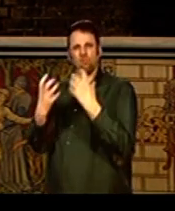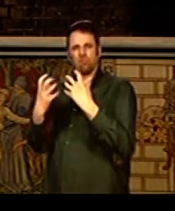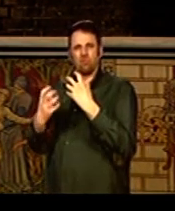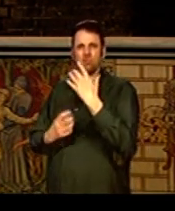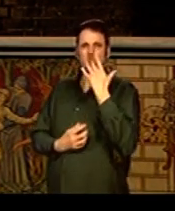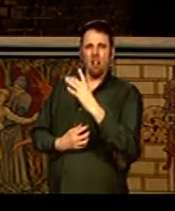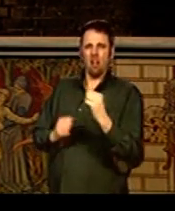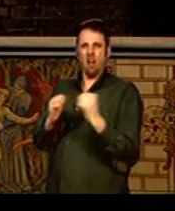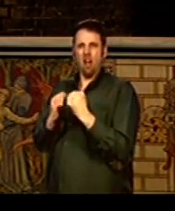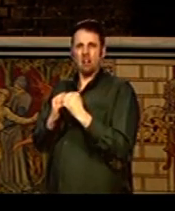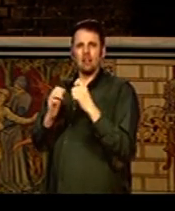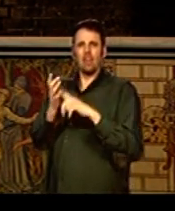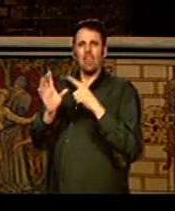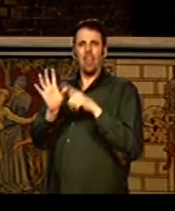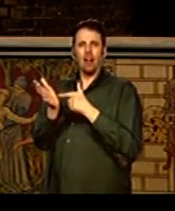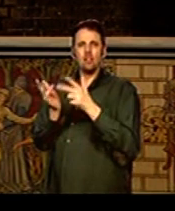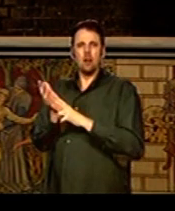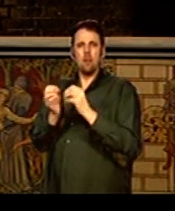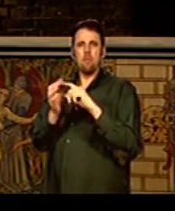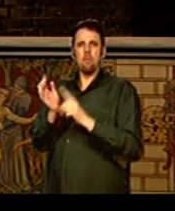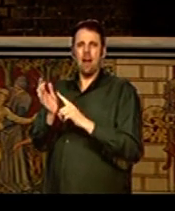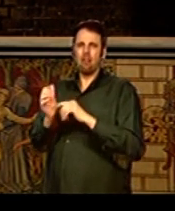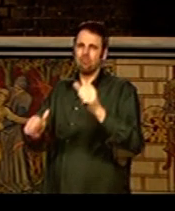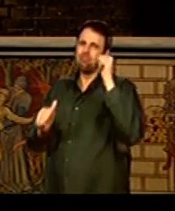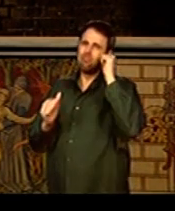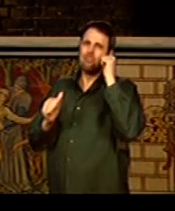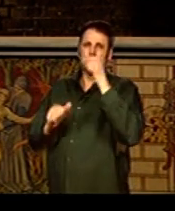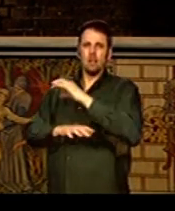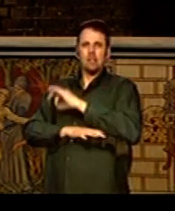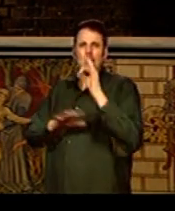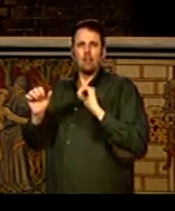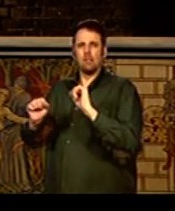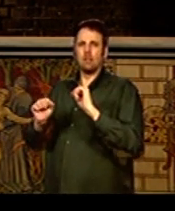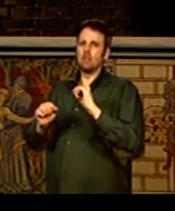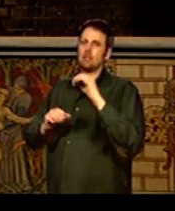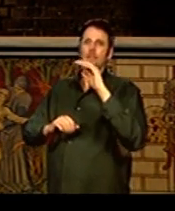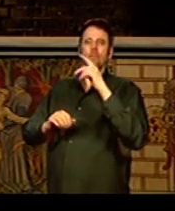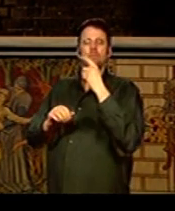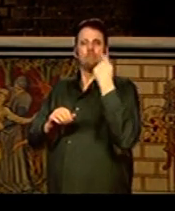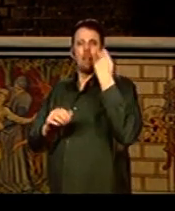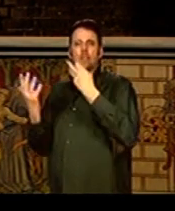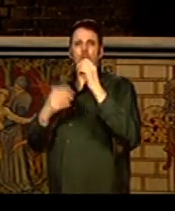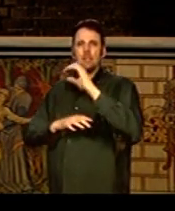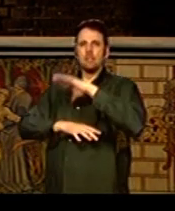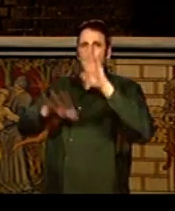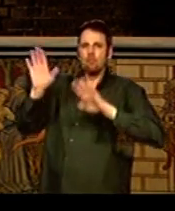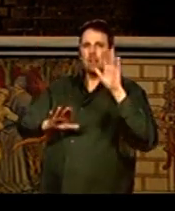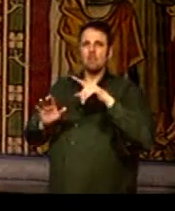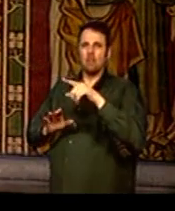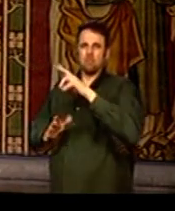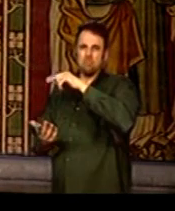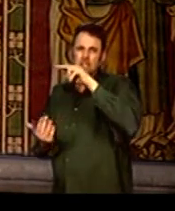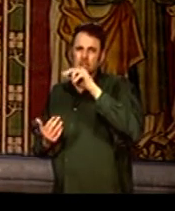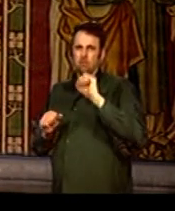colours, Clayton and Bell, a very well-known team of Victorian decorators, were employed to paint this part of the church.